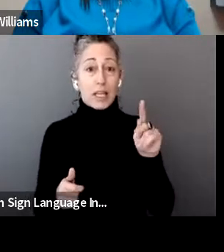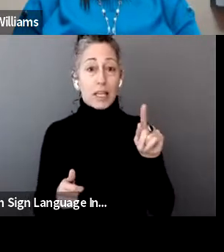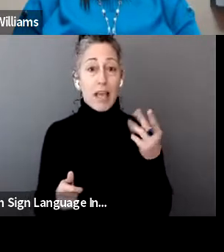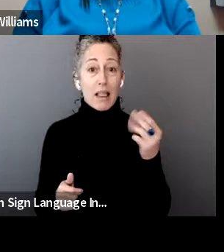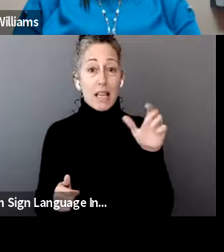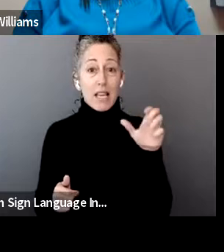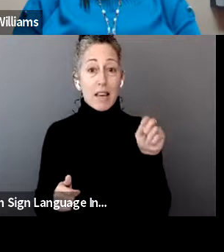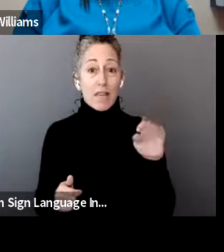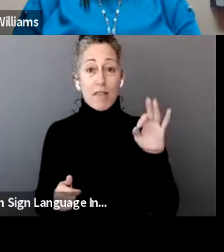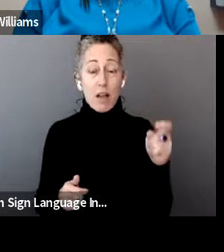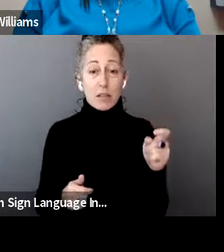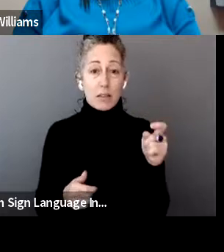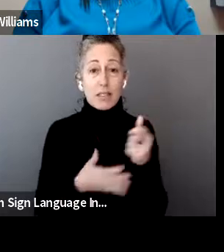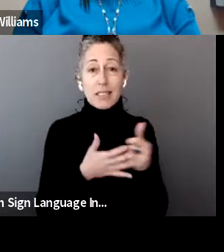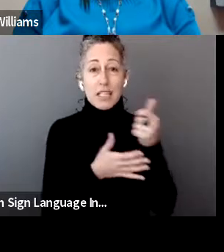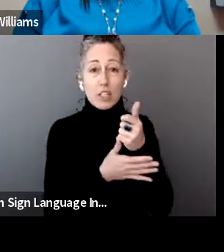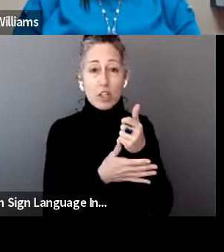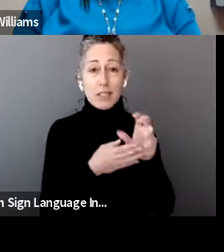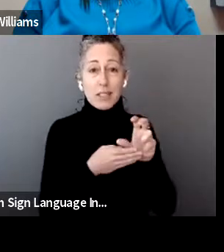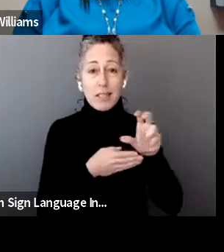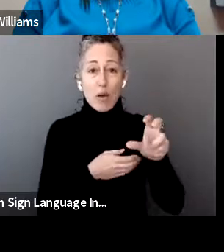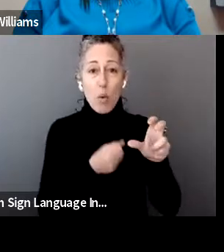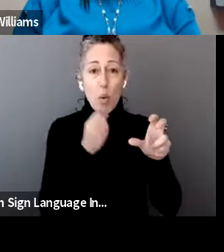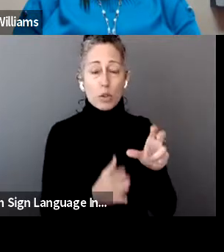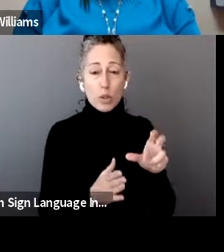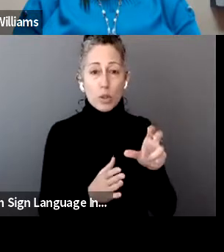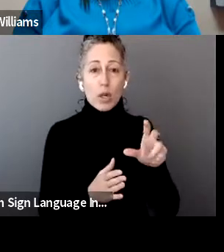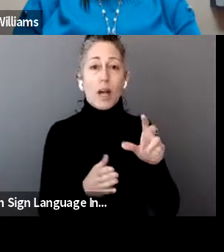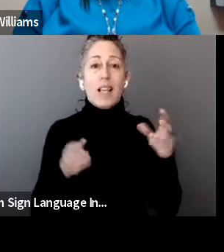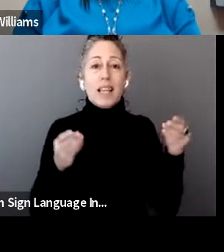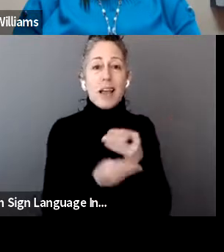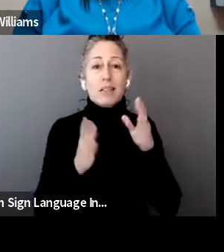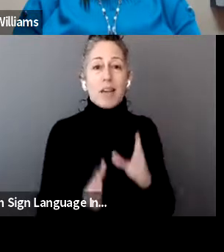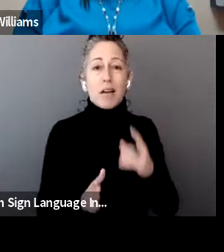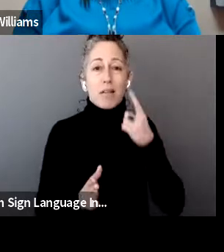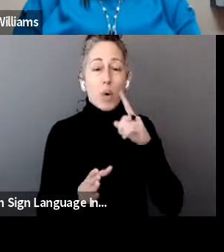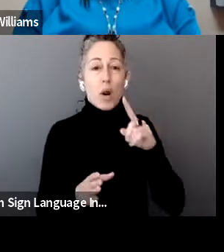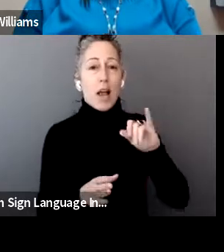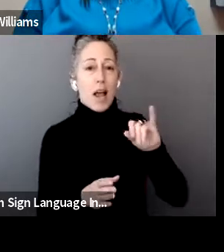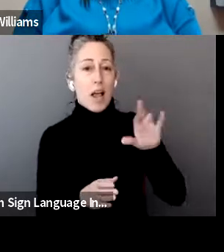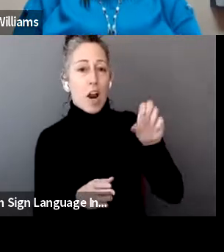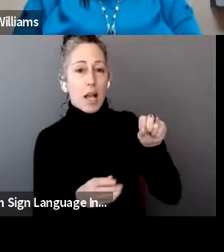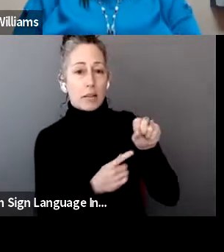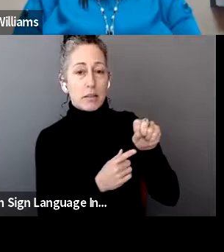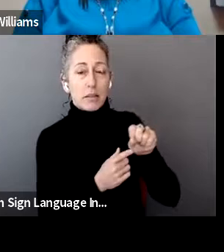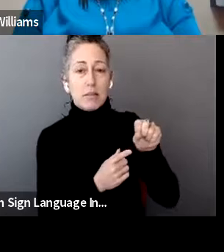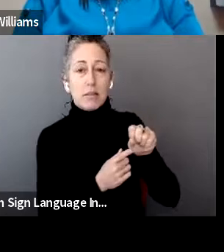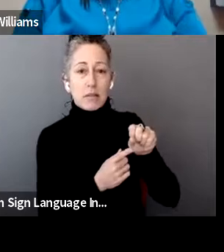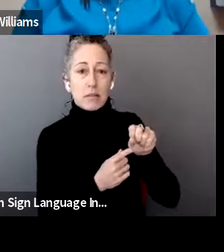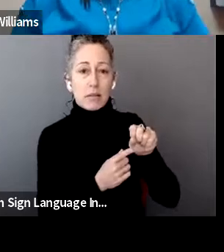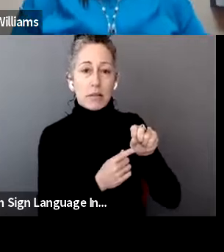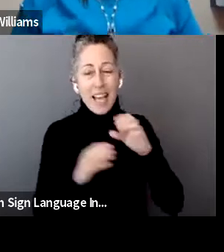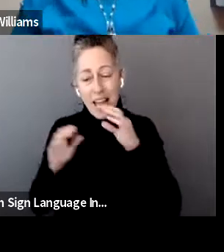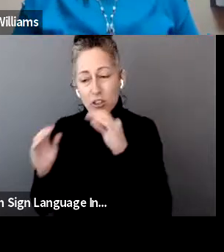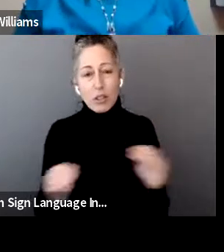is a senior stakeholder liaison with the Internal Revenue Service, who provides education to tax professionals and